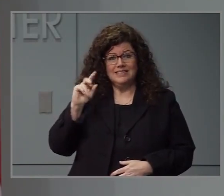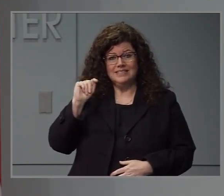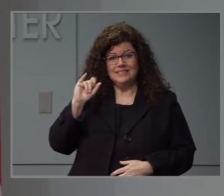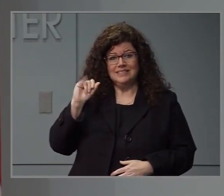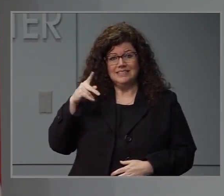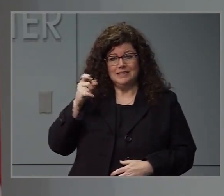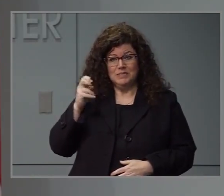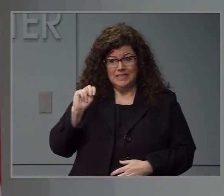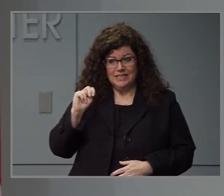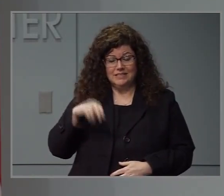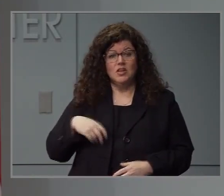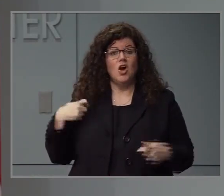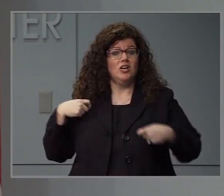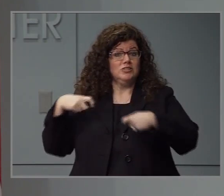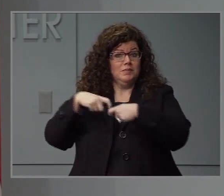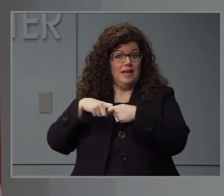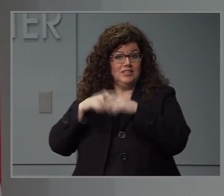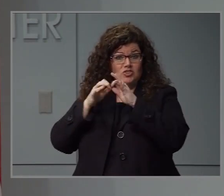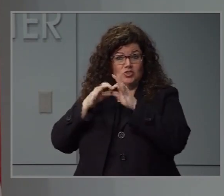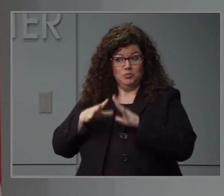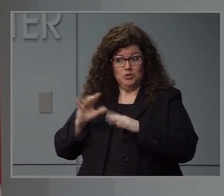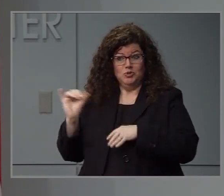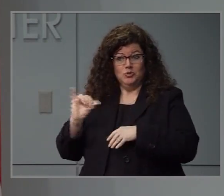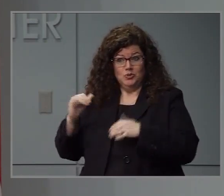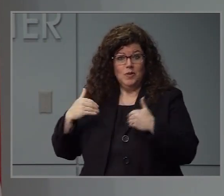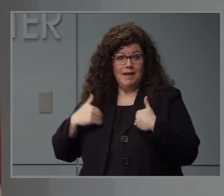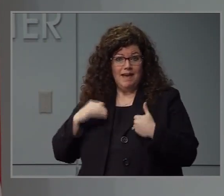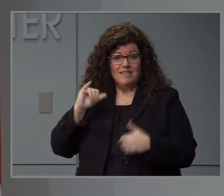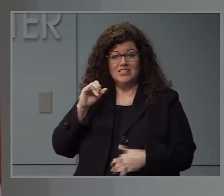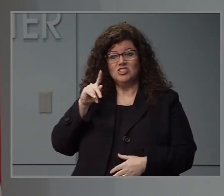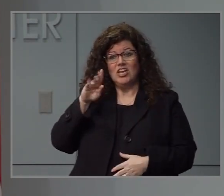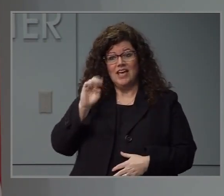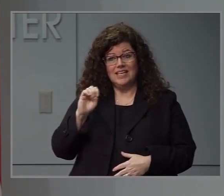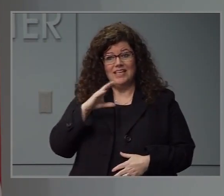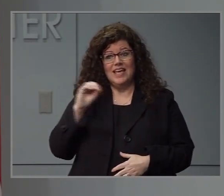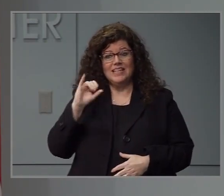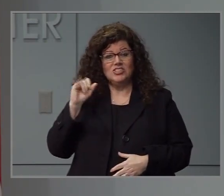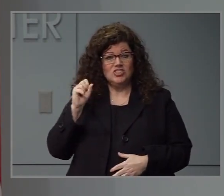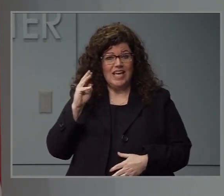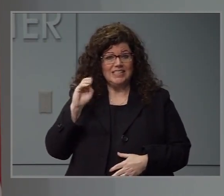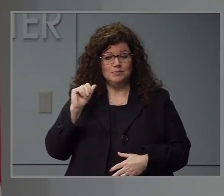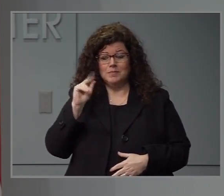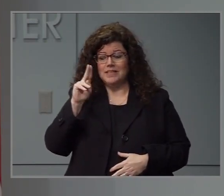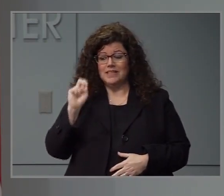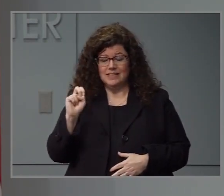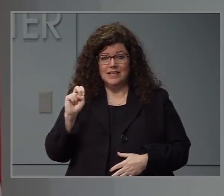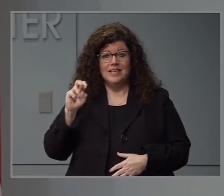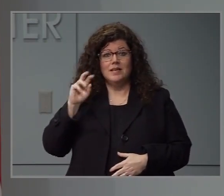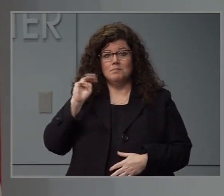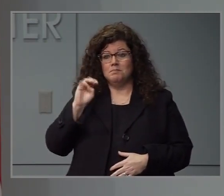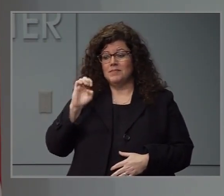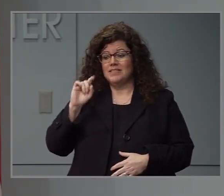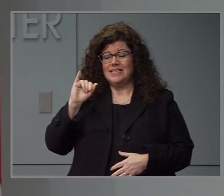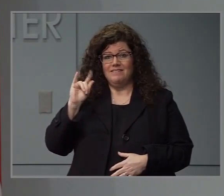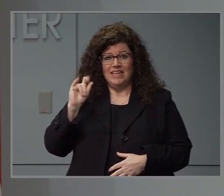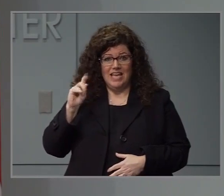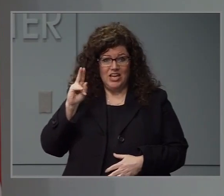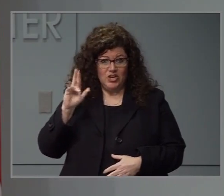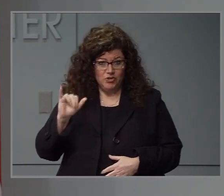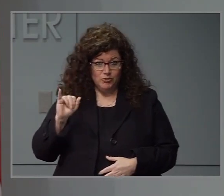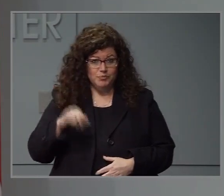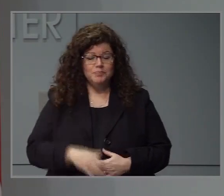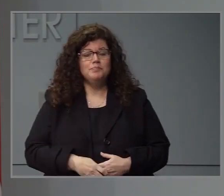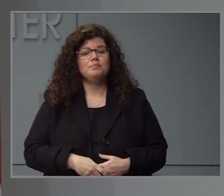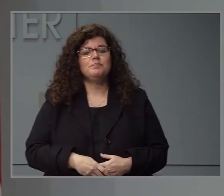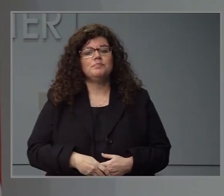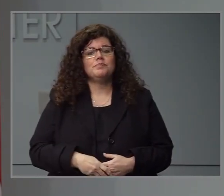the scenes as our Spanish language interpreters are Jackie and Jasmine Metevier. Well, thanks for joining this afternoon, and